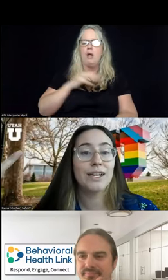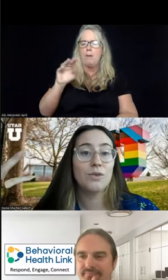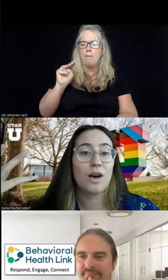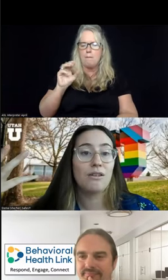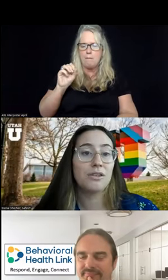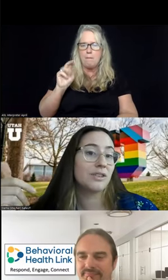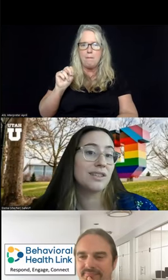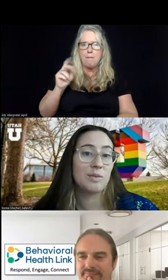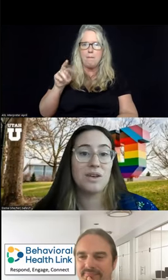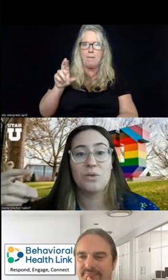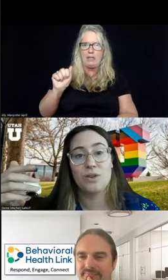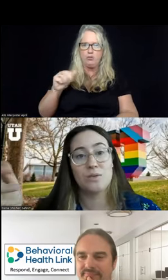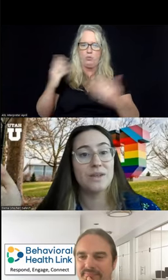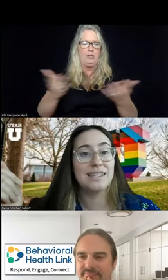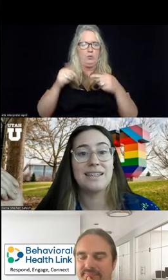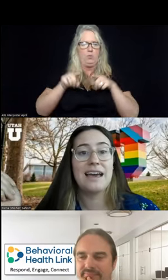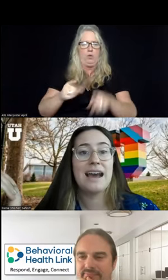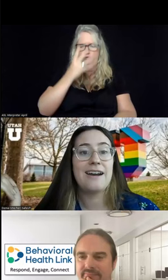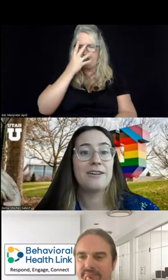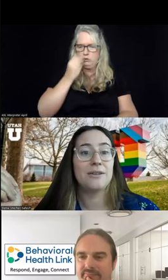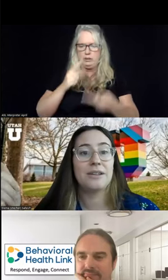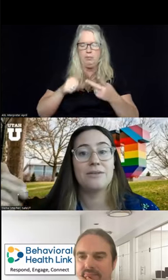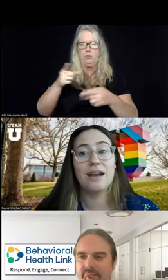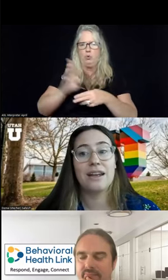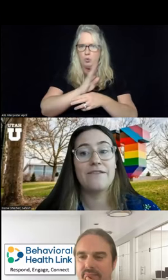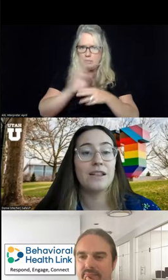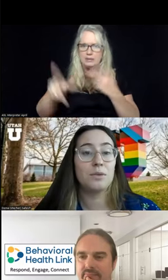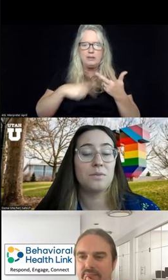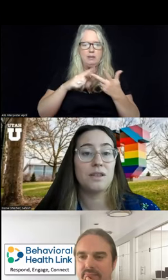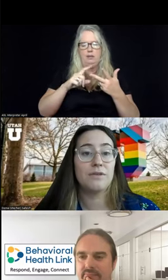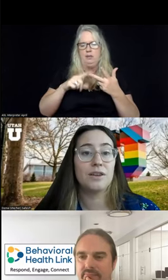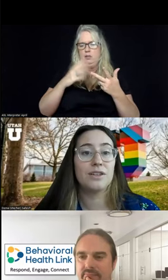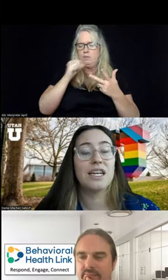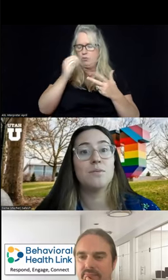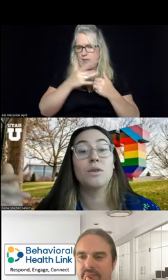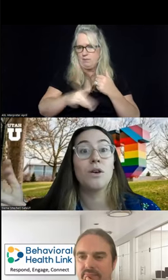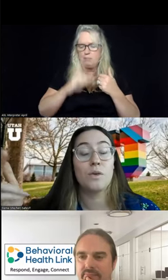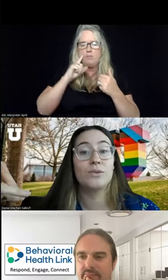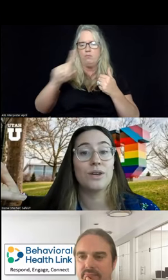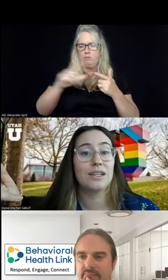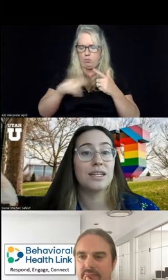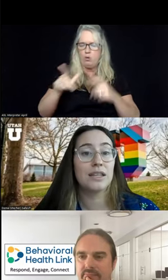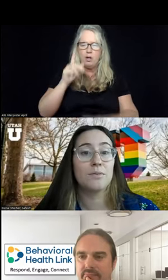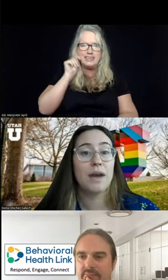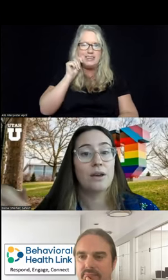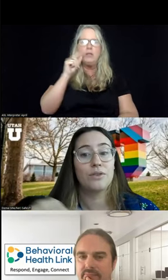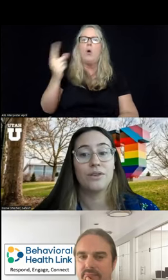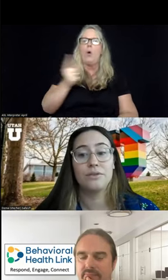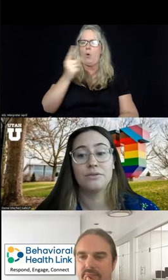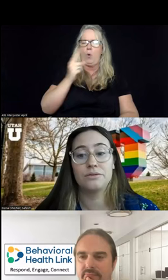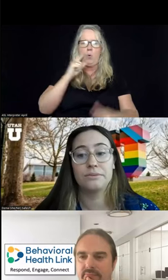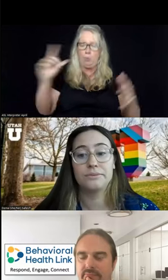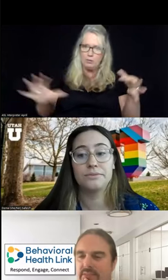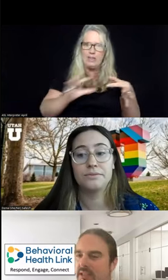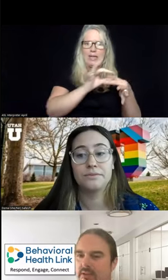you know, we're here while you're sleeping or you're busy or, you know, not available to be there for your team, but we're always going to connect them back